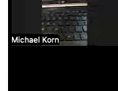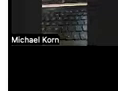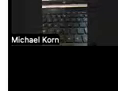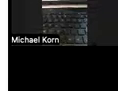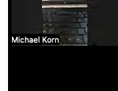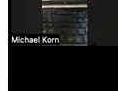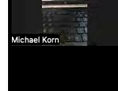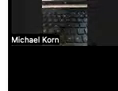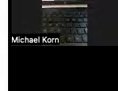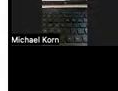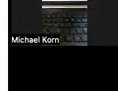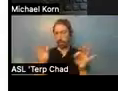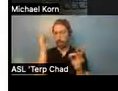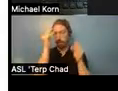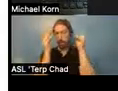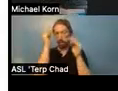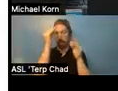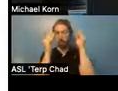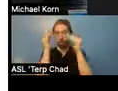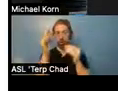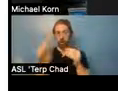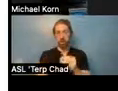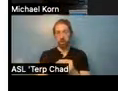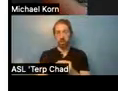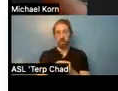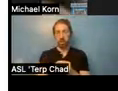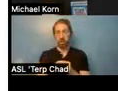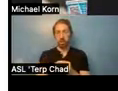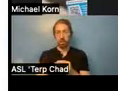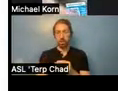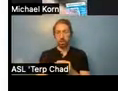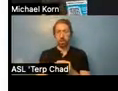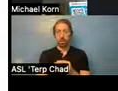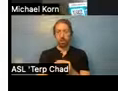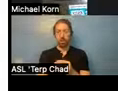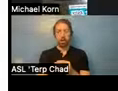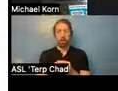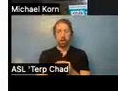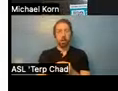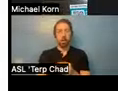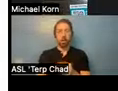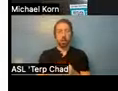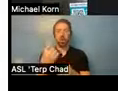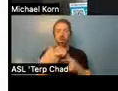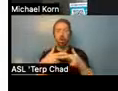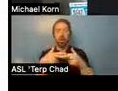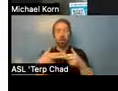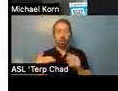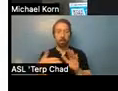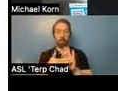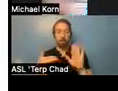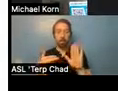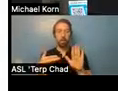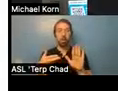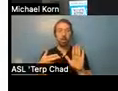some of the labels that are used by the supportive housing industry include chronically homeless, mentally ill,